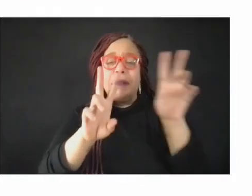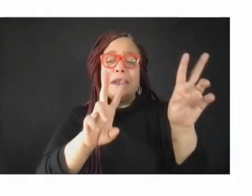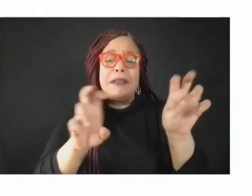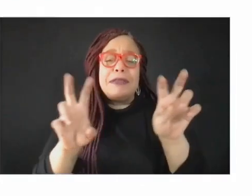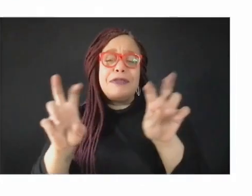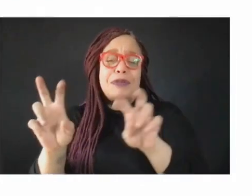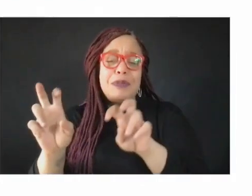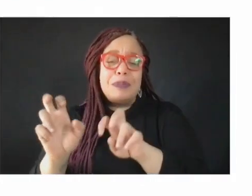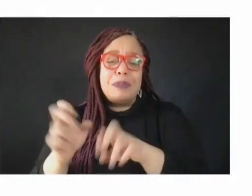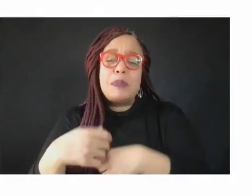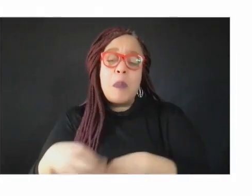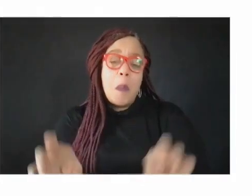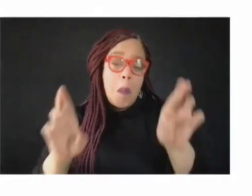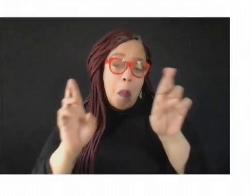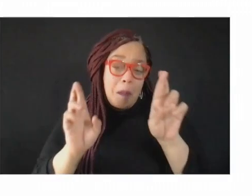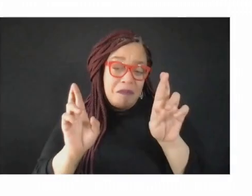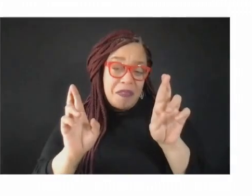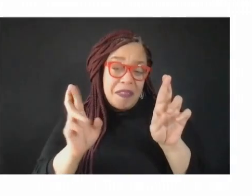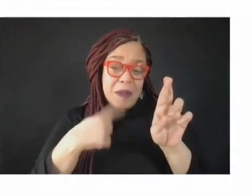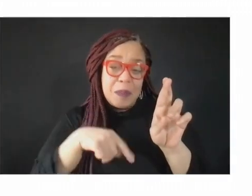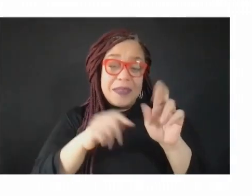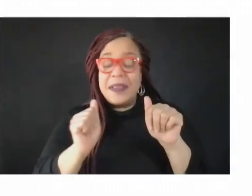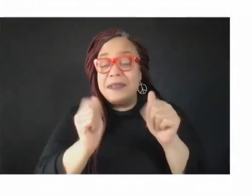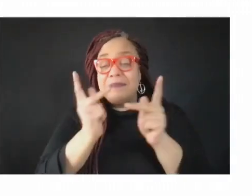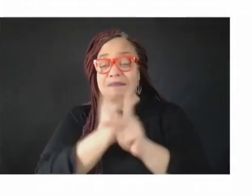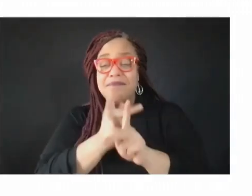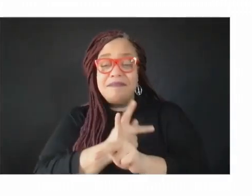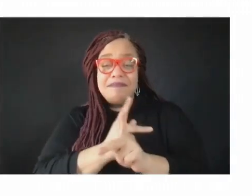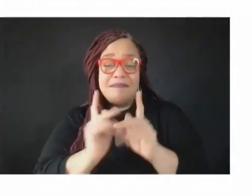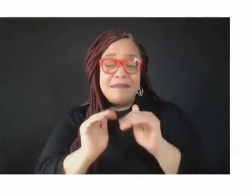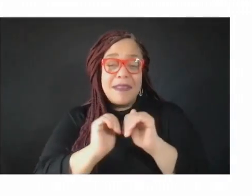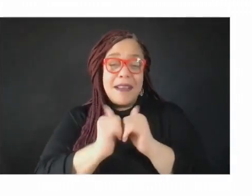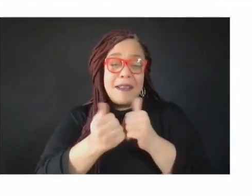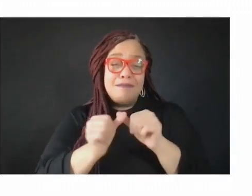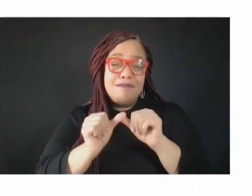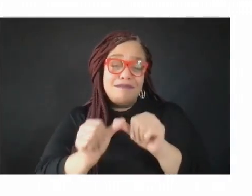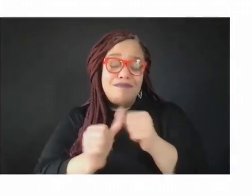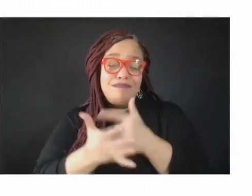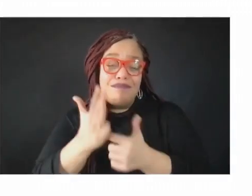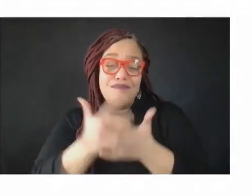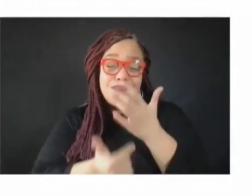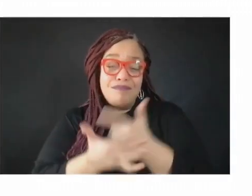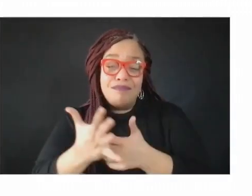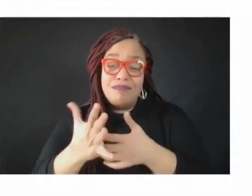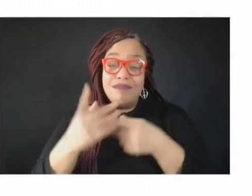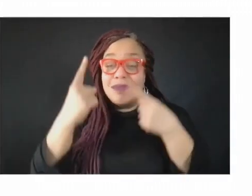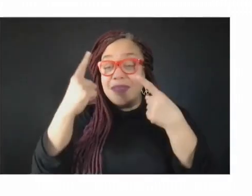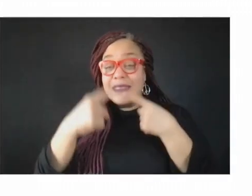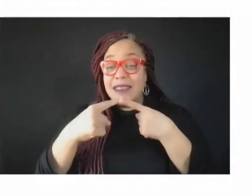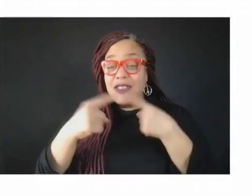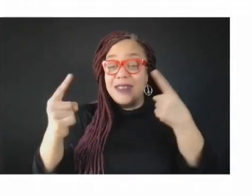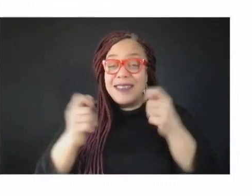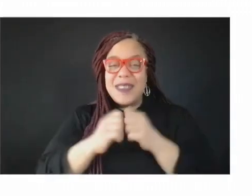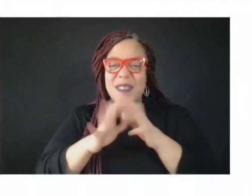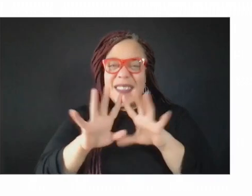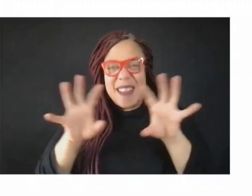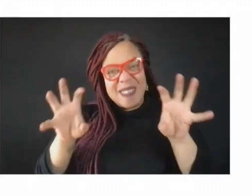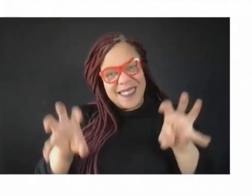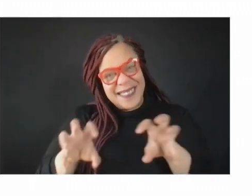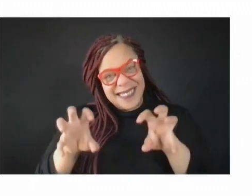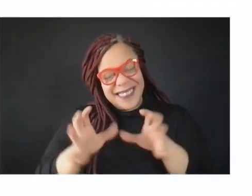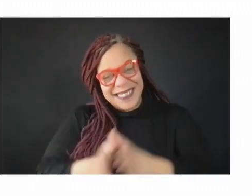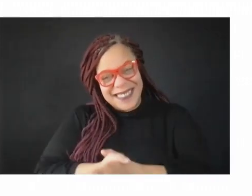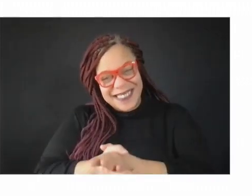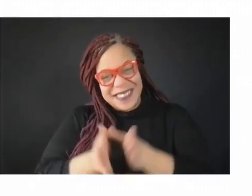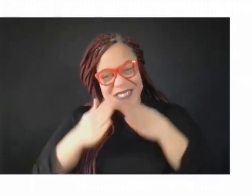conversation in ways that we can disagree without being disagreeable. But over the past 20-plus years, this is the work of our Center